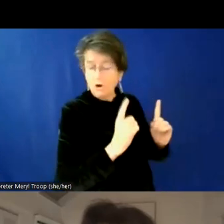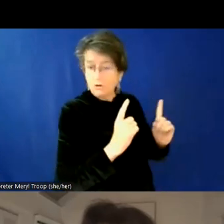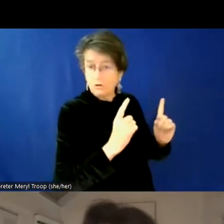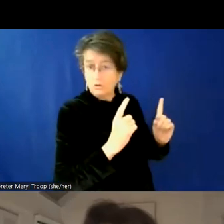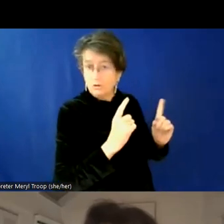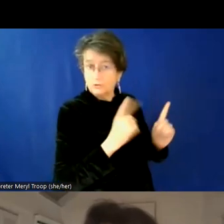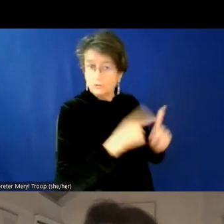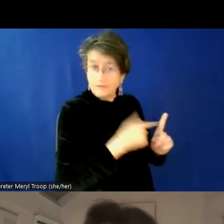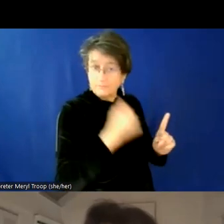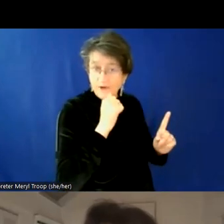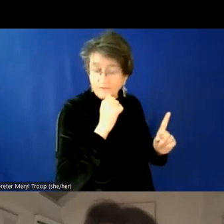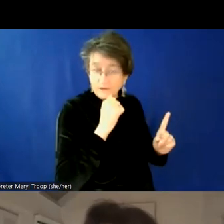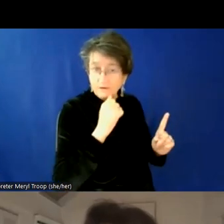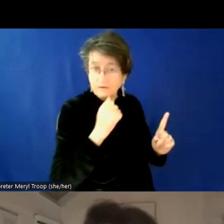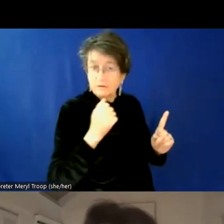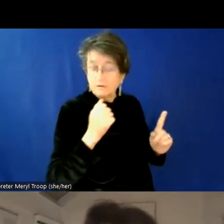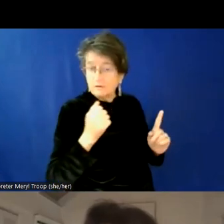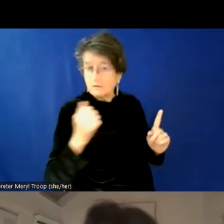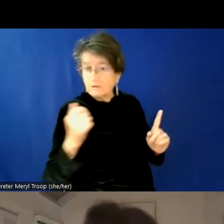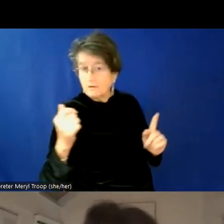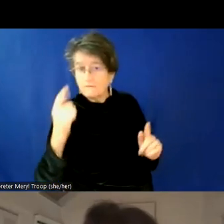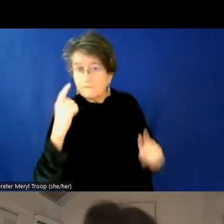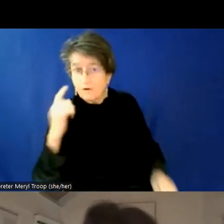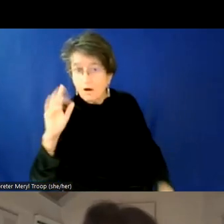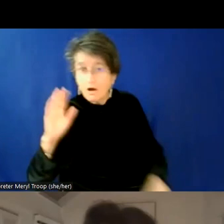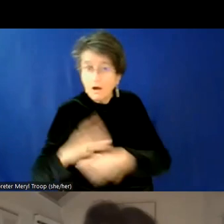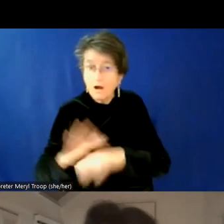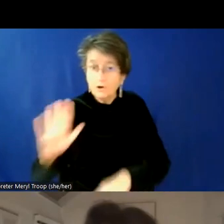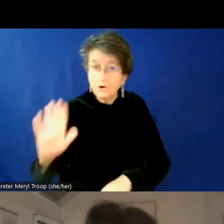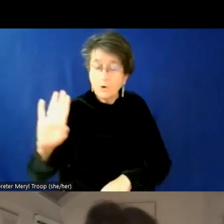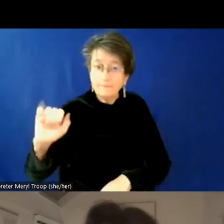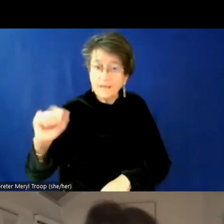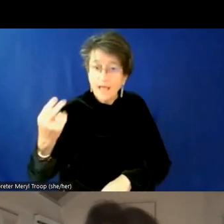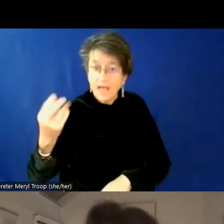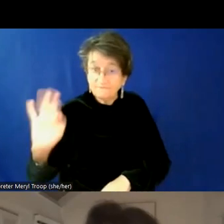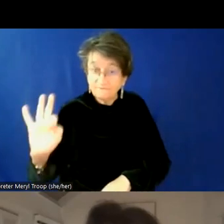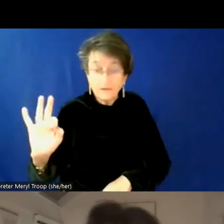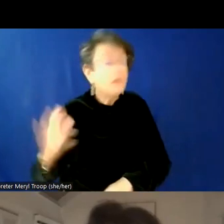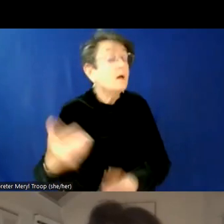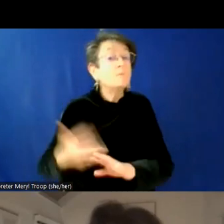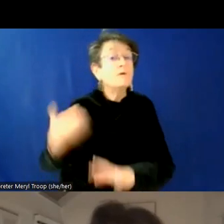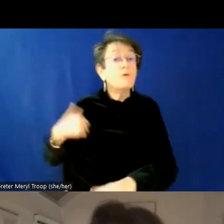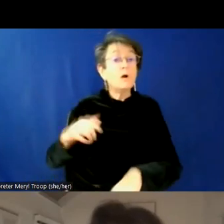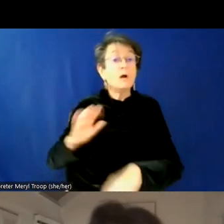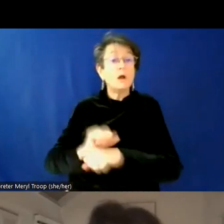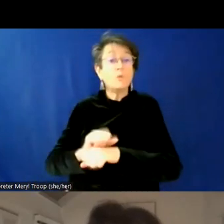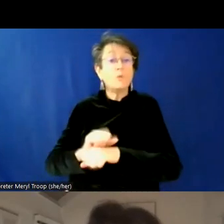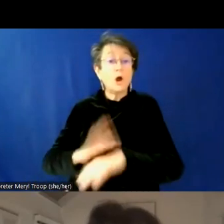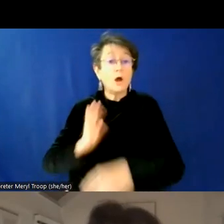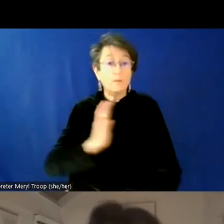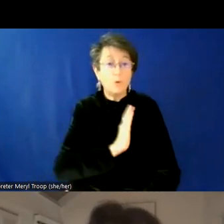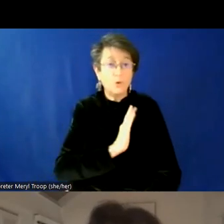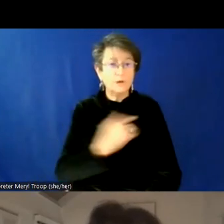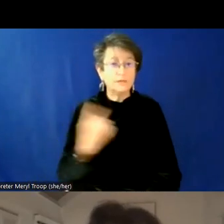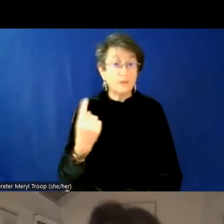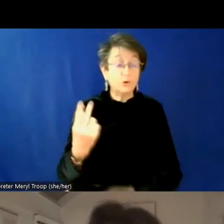just sort of asking like, what's the best thing? I was on a board a number of years ago with a friend of mine who uses they, them pronouns, and